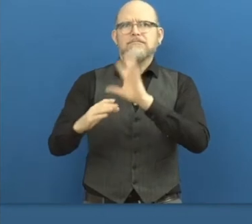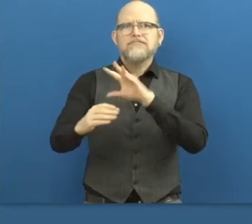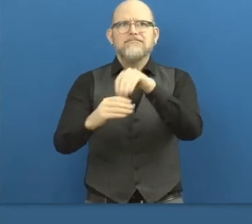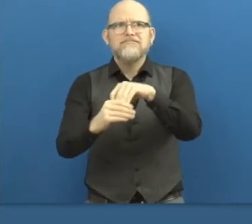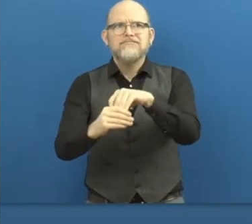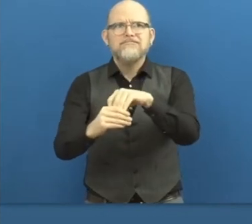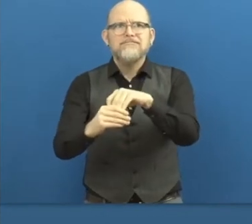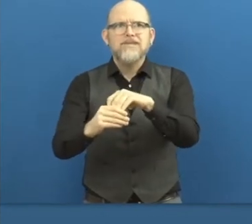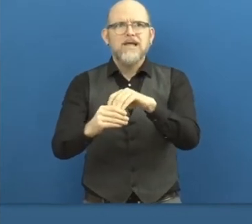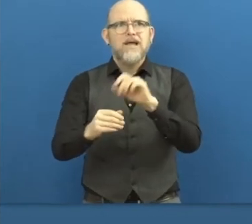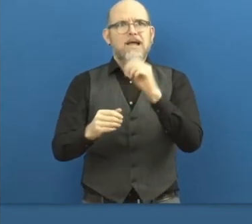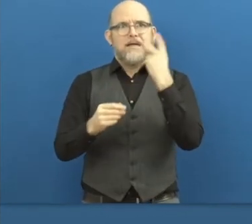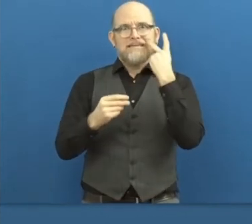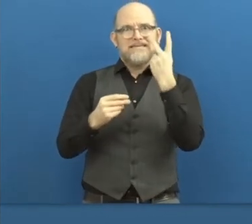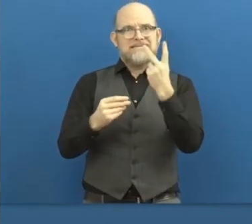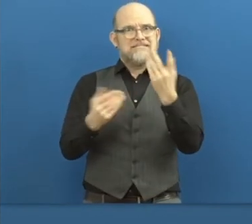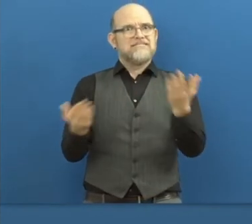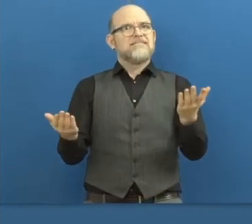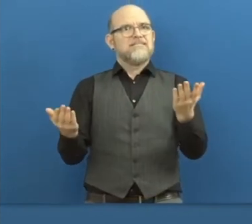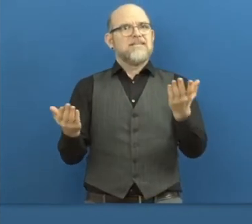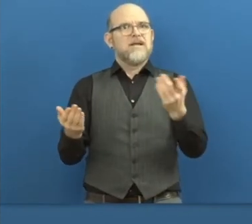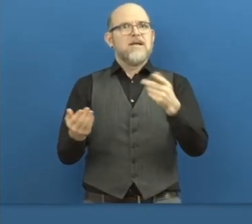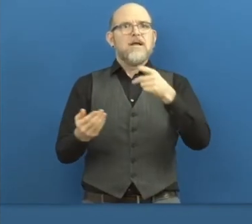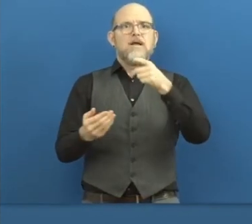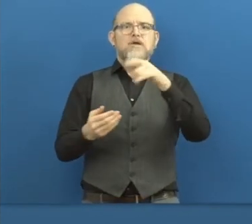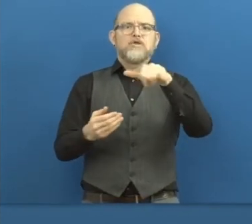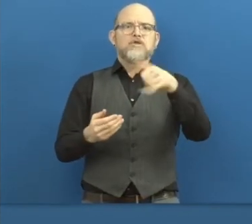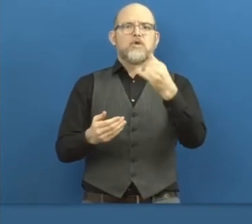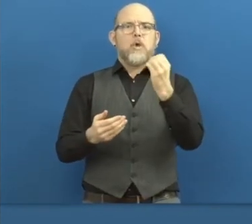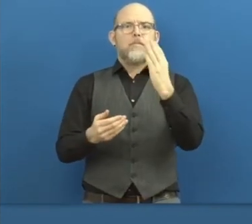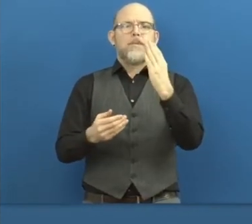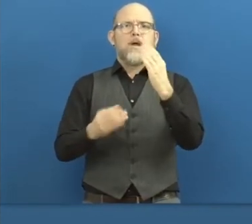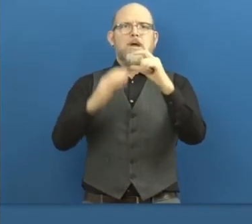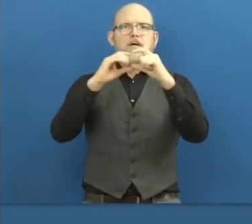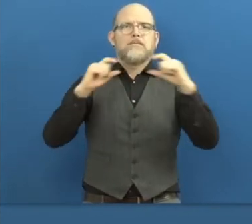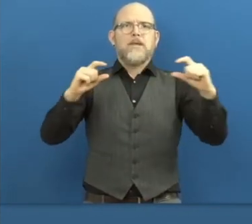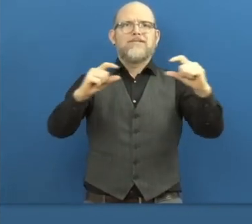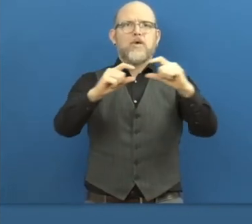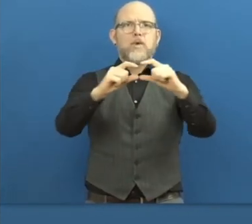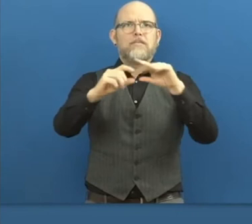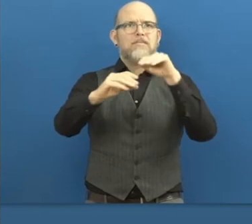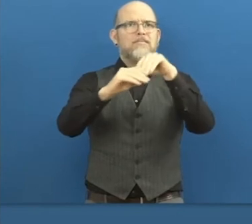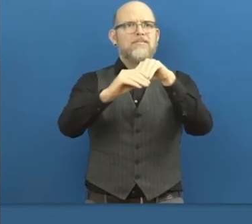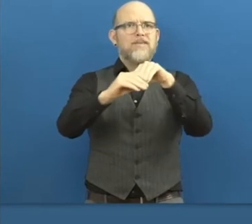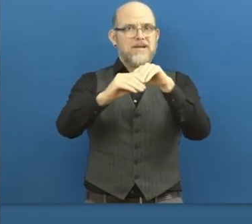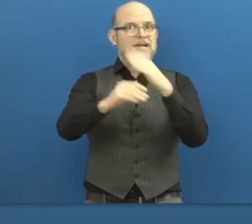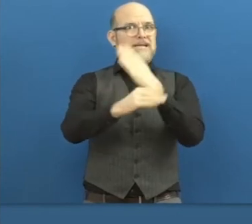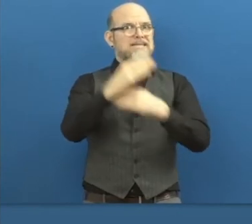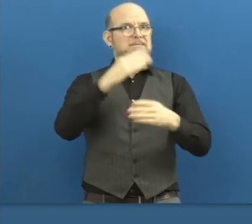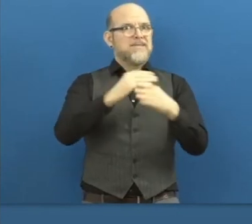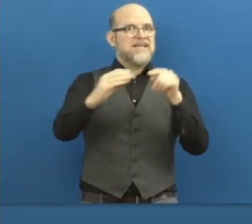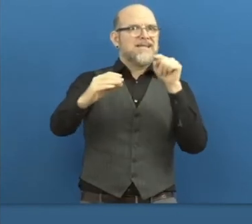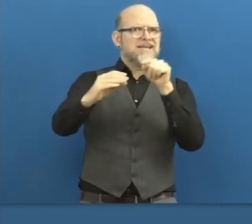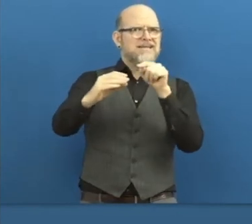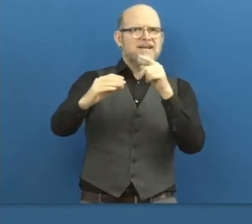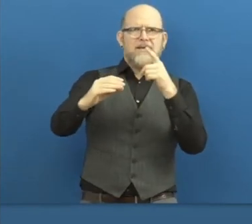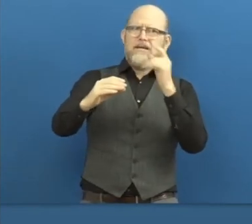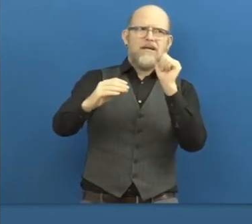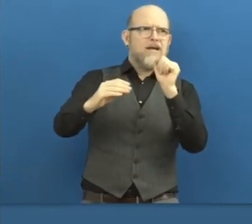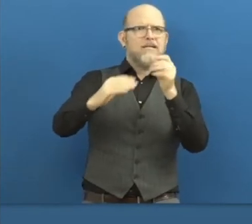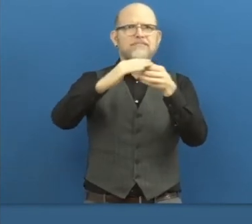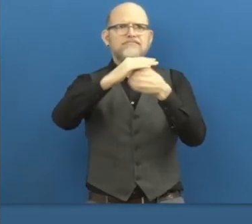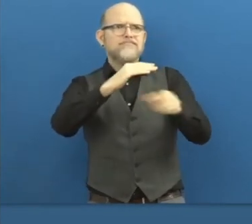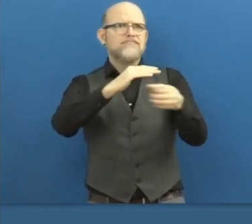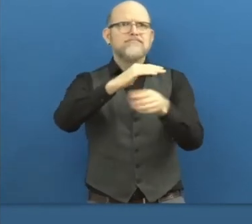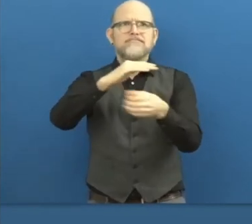to more readily recruit people with disabilities on the basis of capability and potential. So